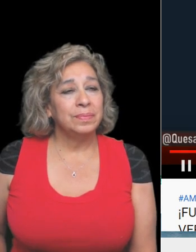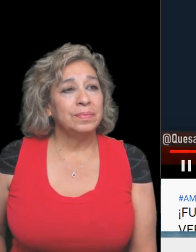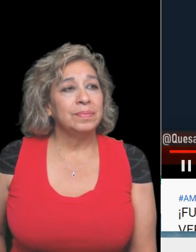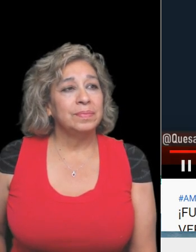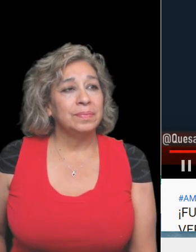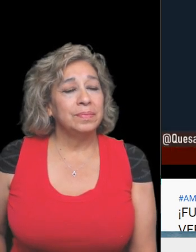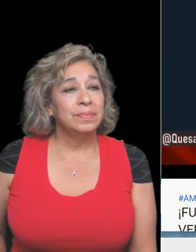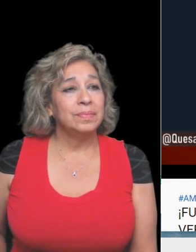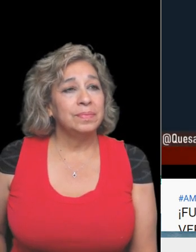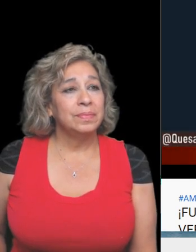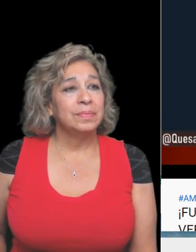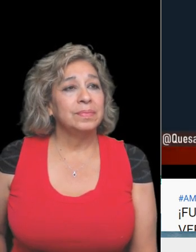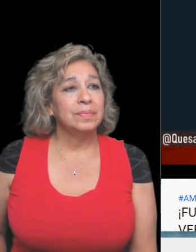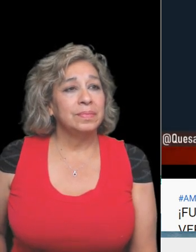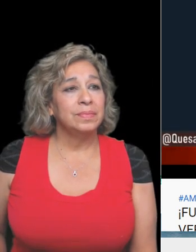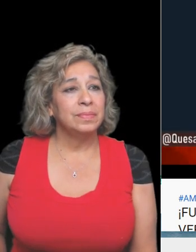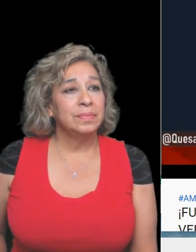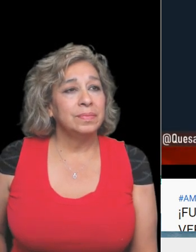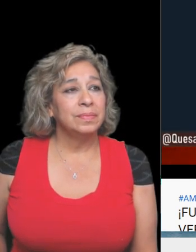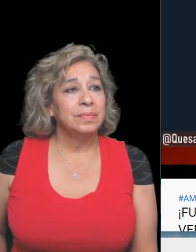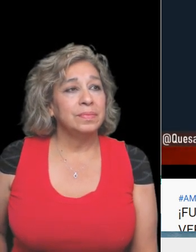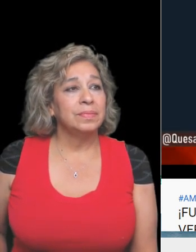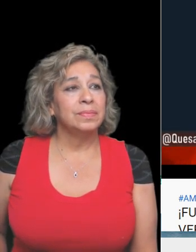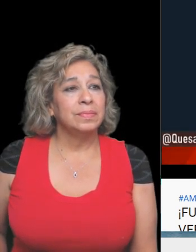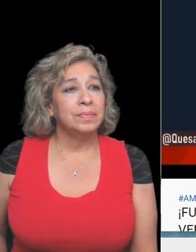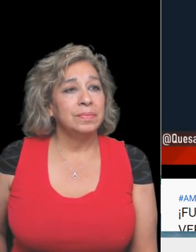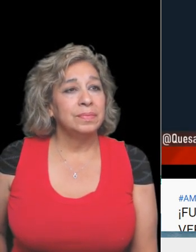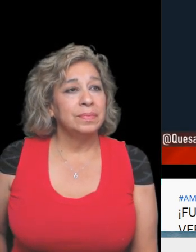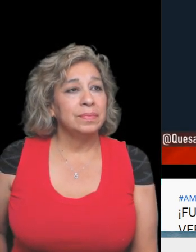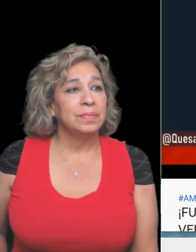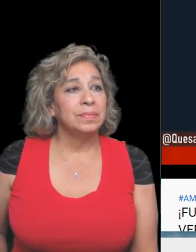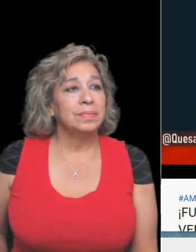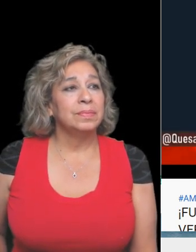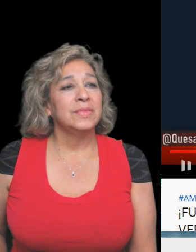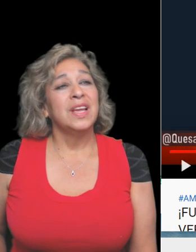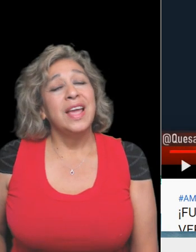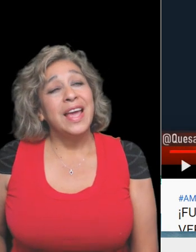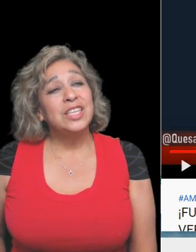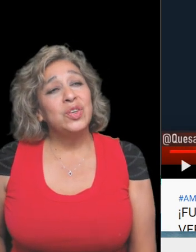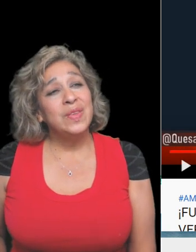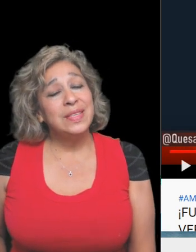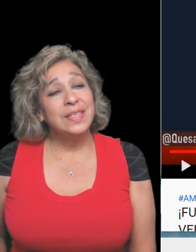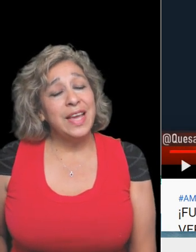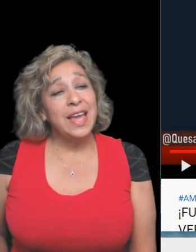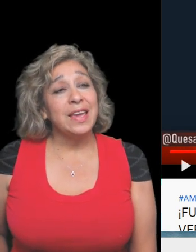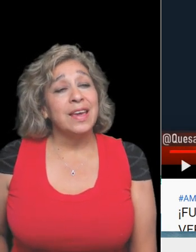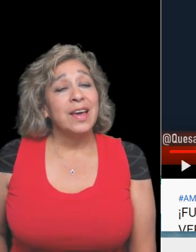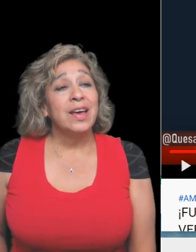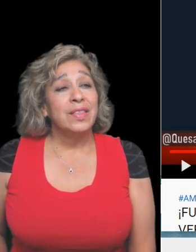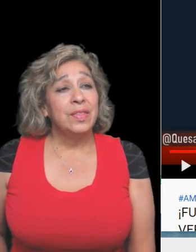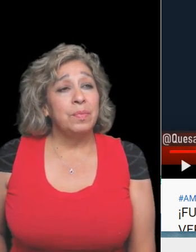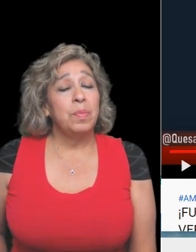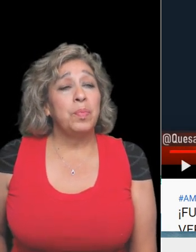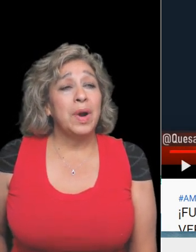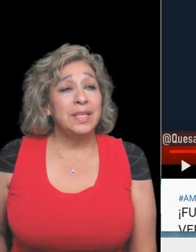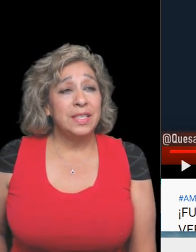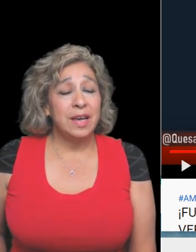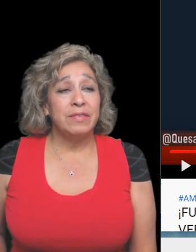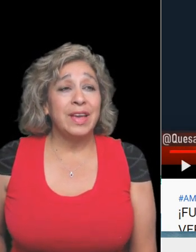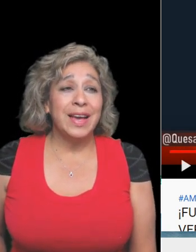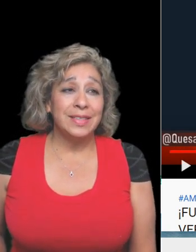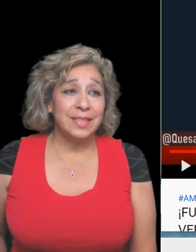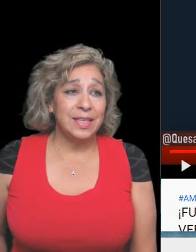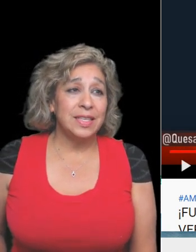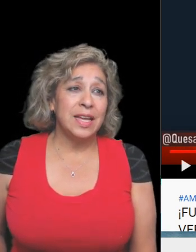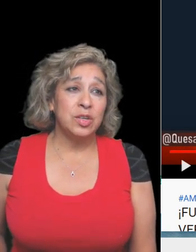And to this day the price